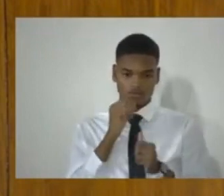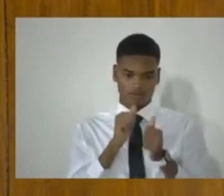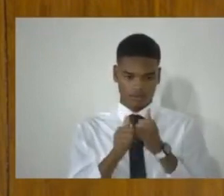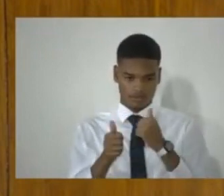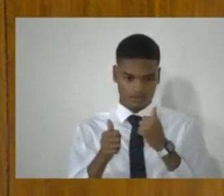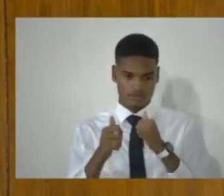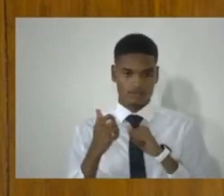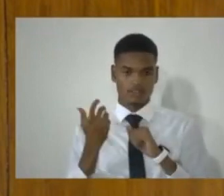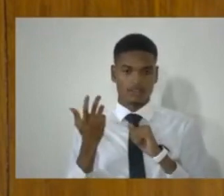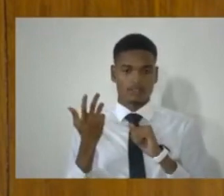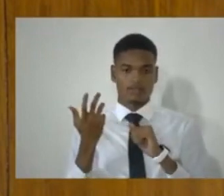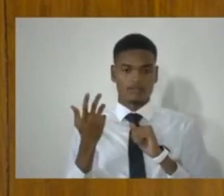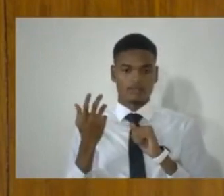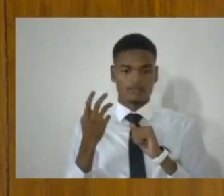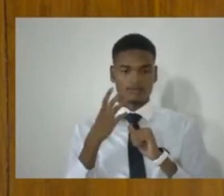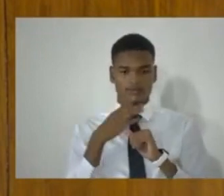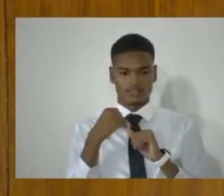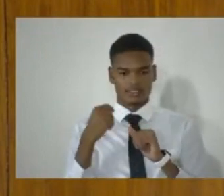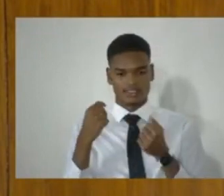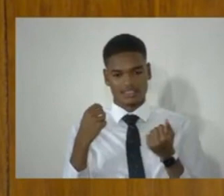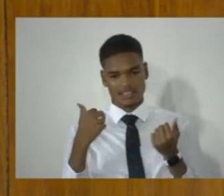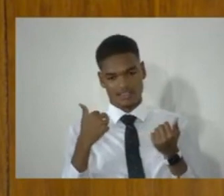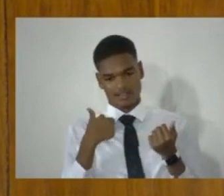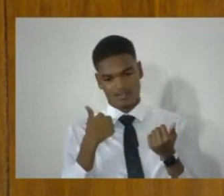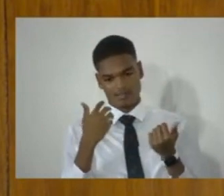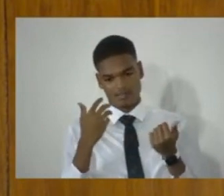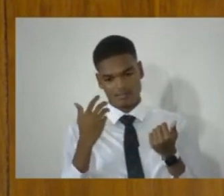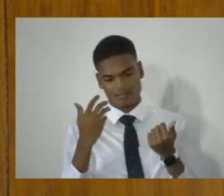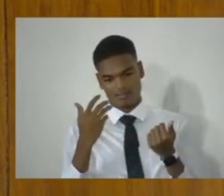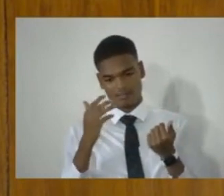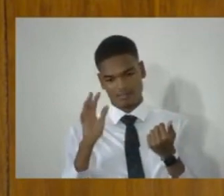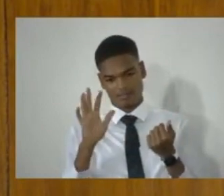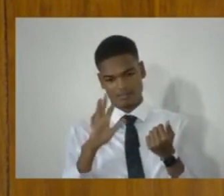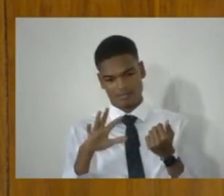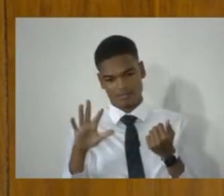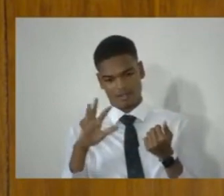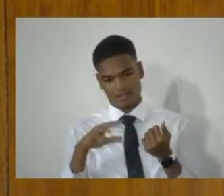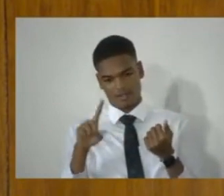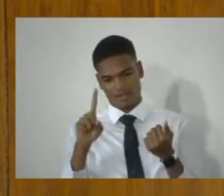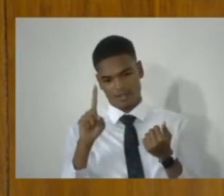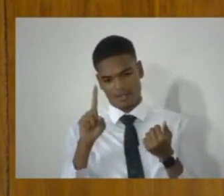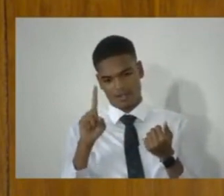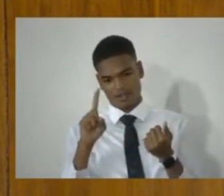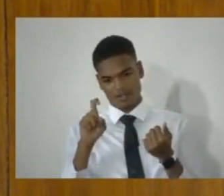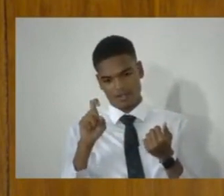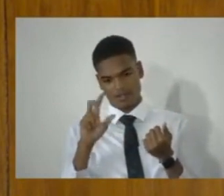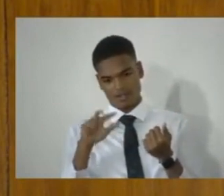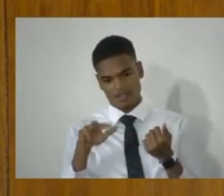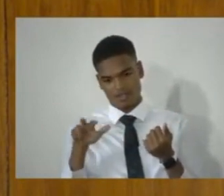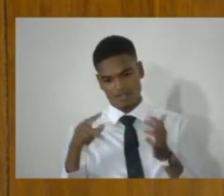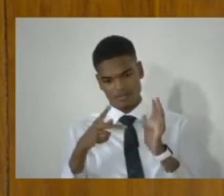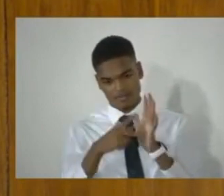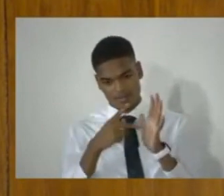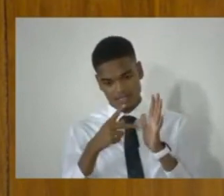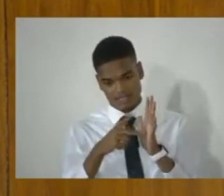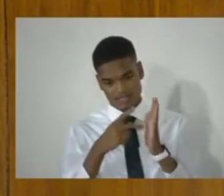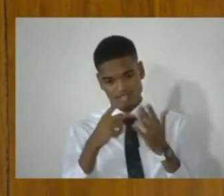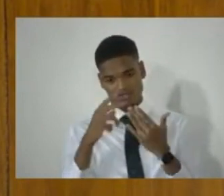some 133 pages of text,